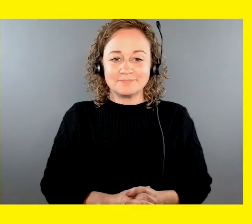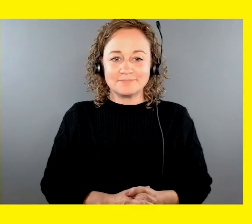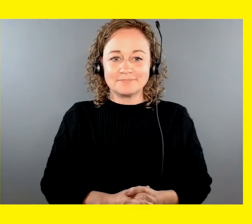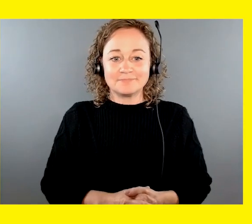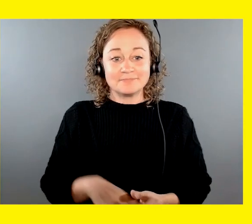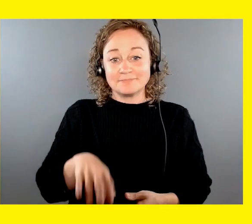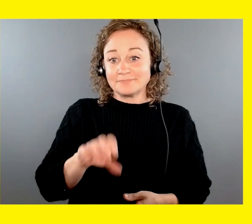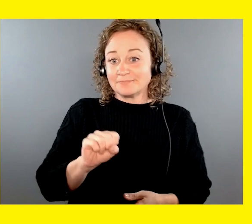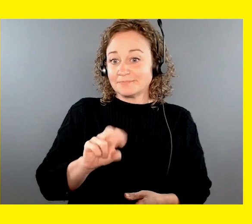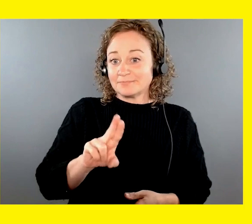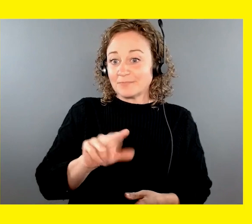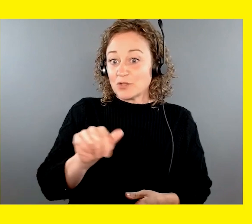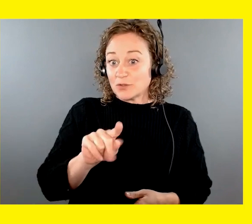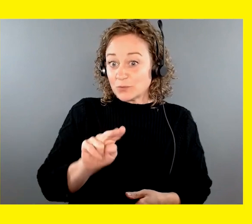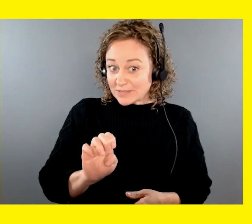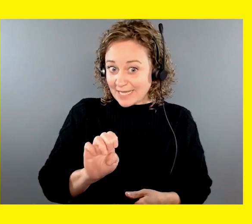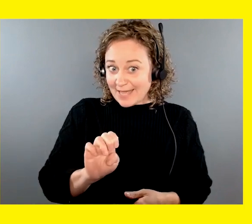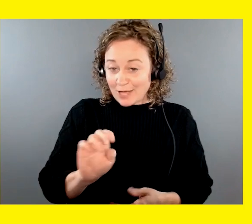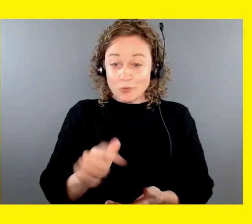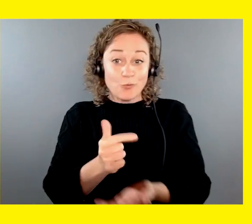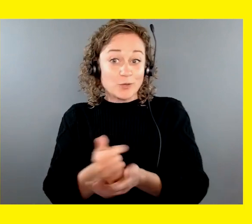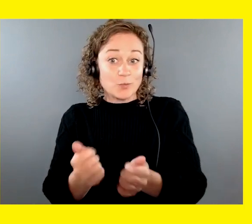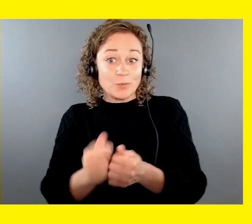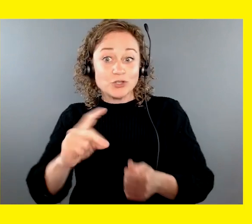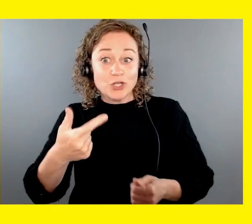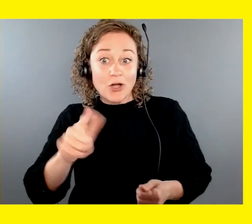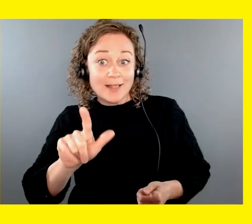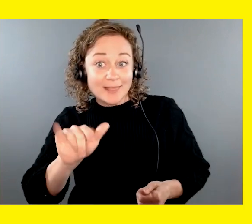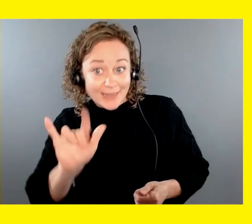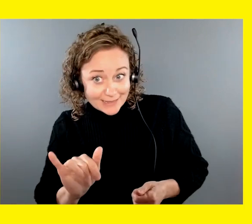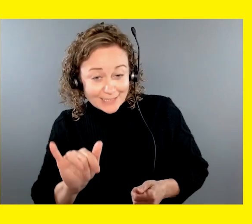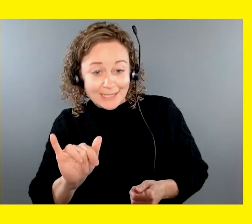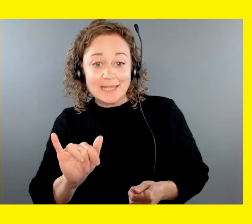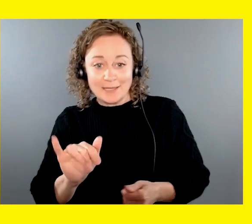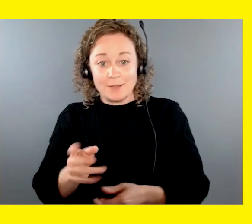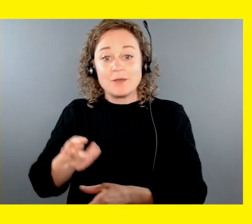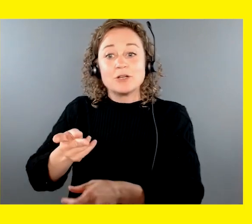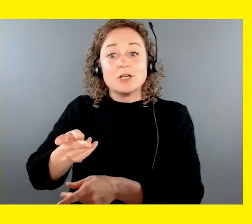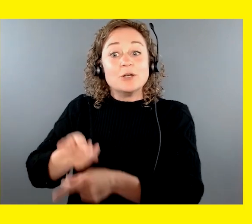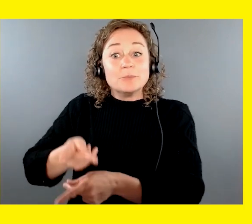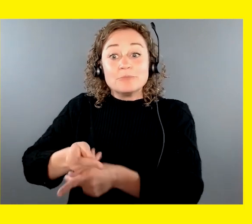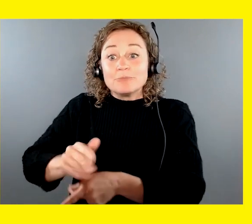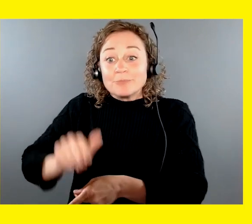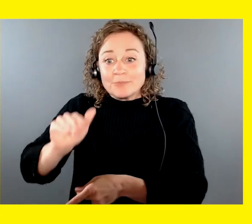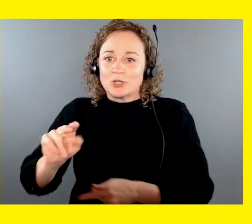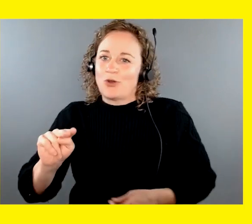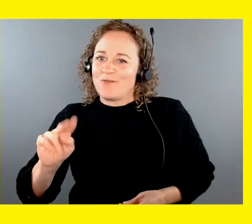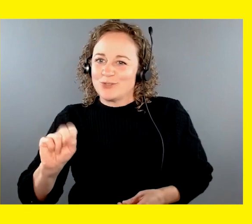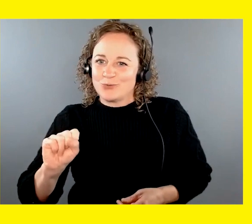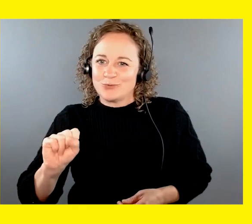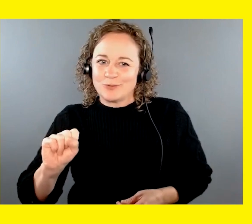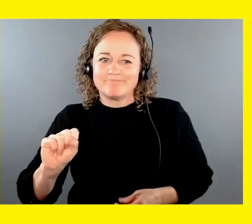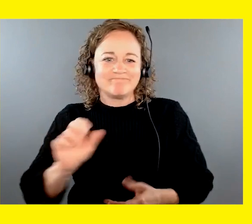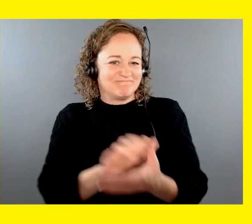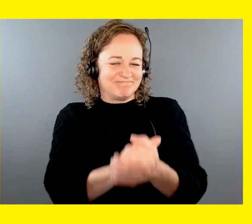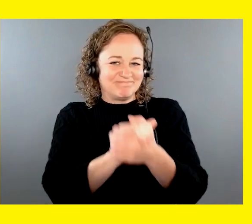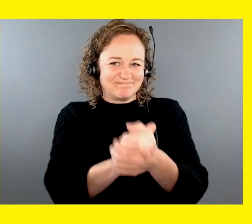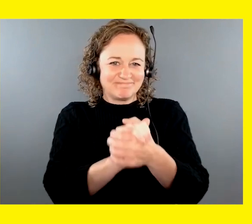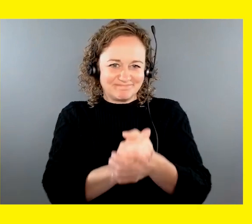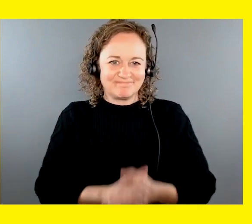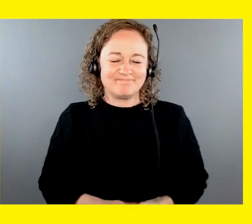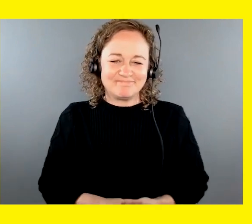Suzanne Martin is graduating with Lily, who was raised by Maya Packer in Nova Scotia. Congratulations, Suzanne and Lily.